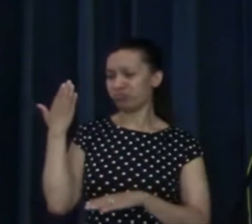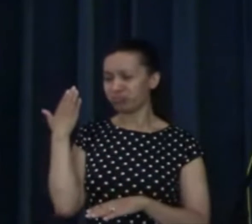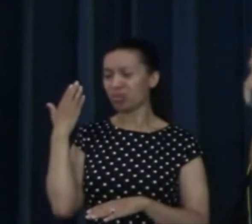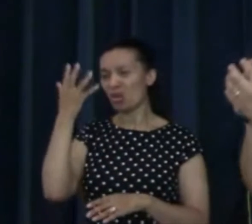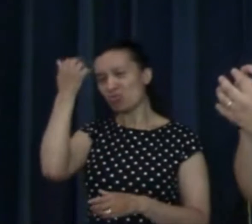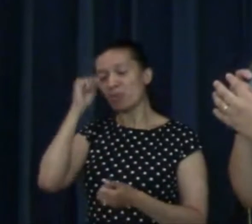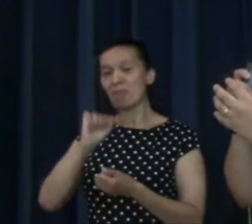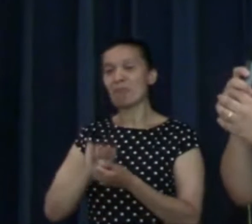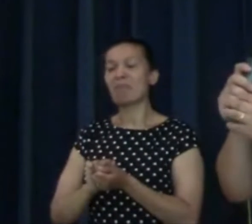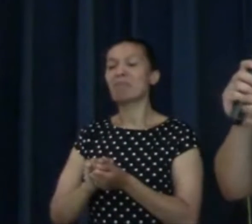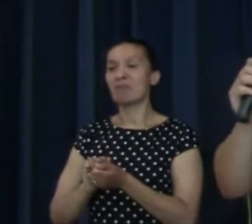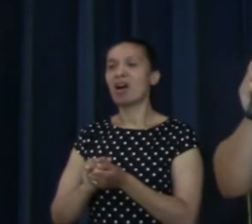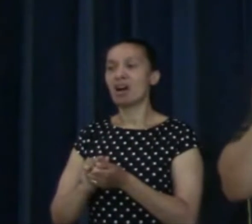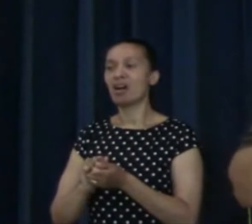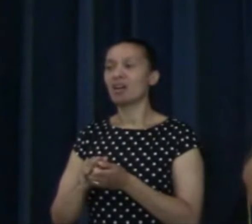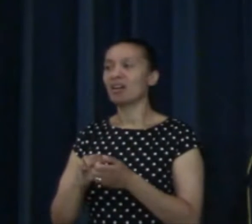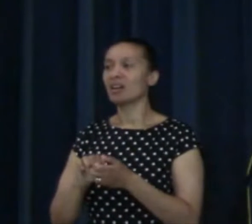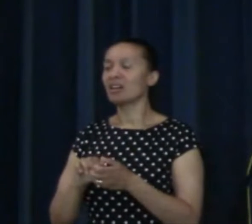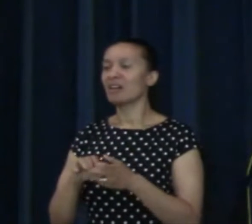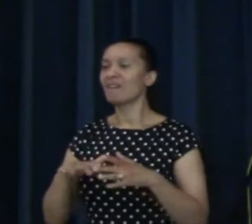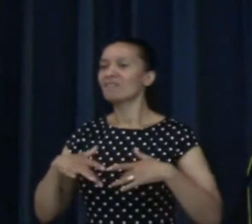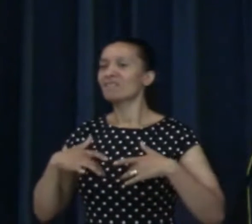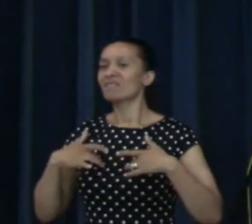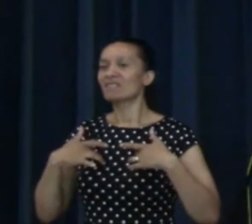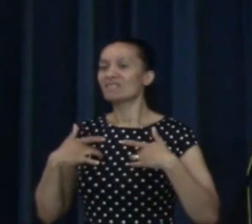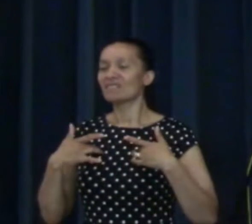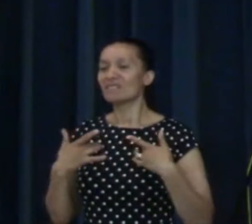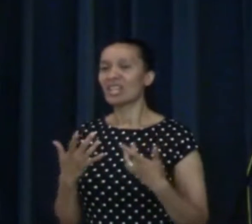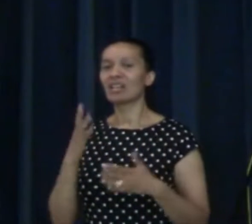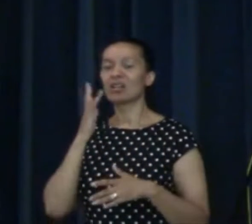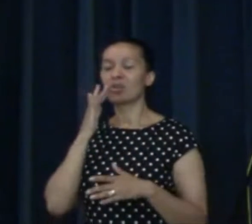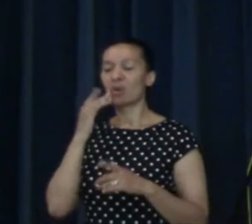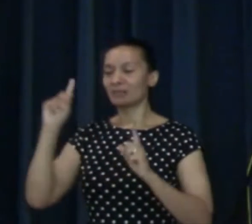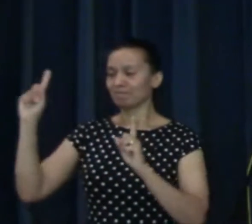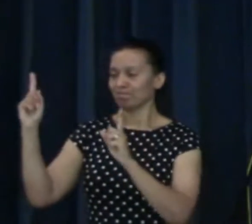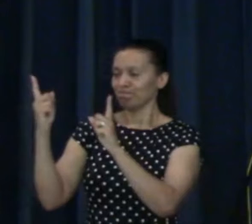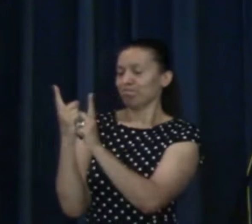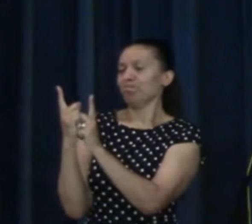just remember how you felt when you met Jesus for the first time.